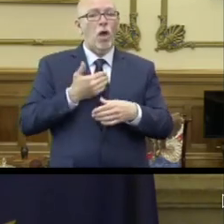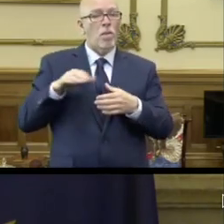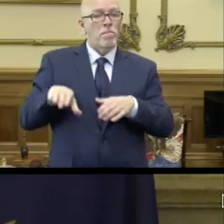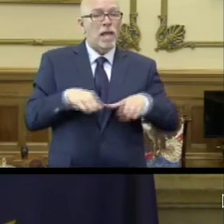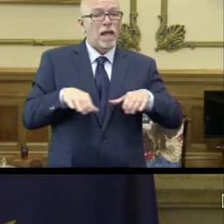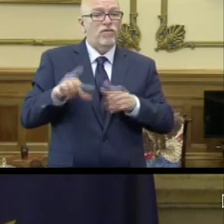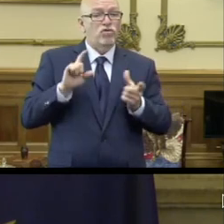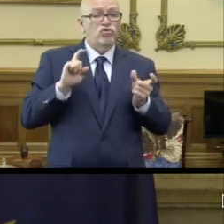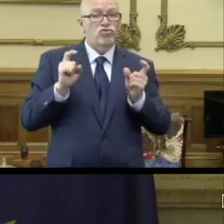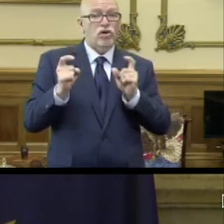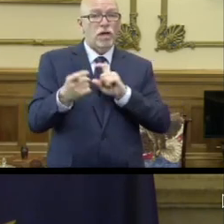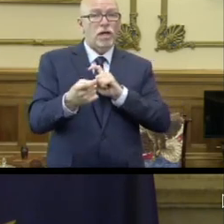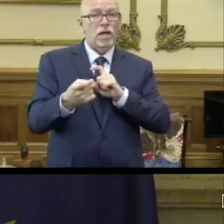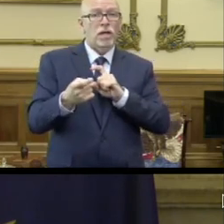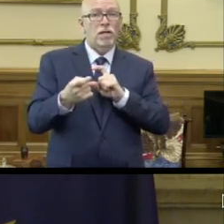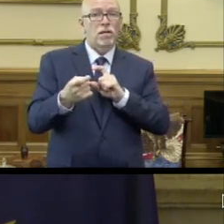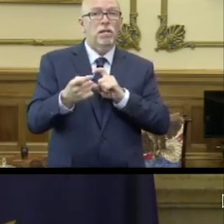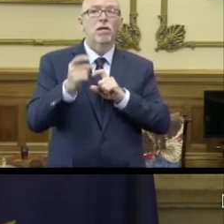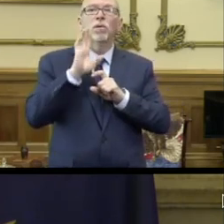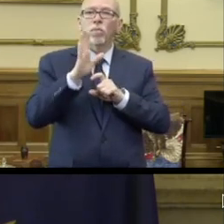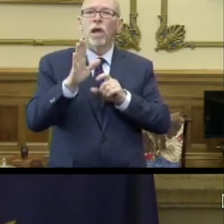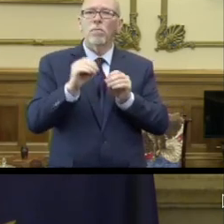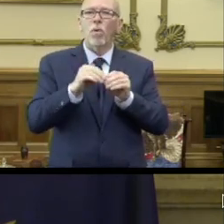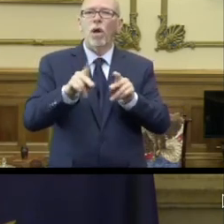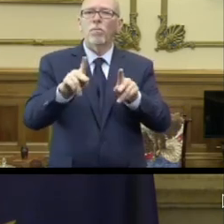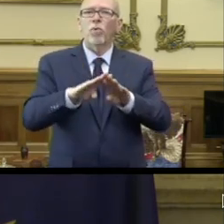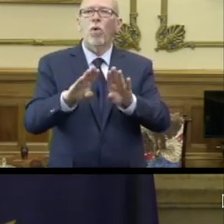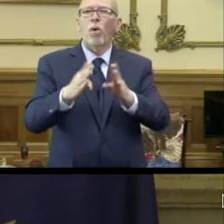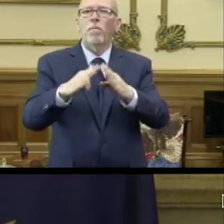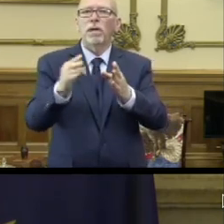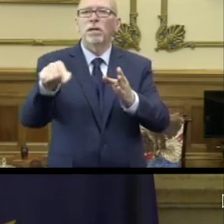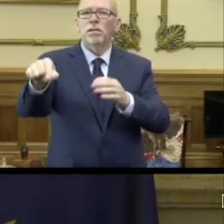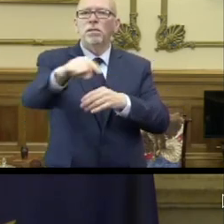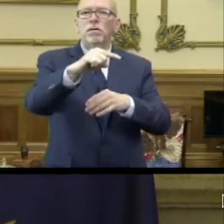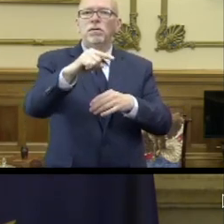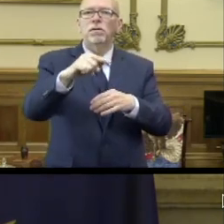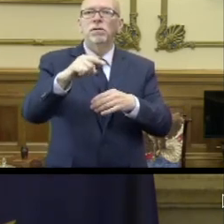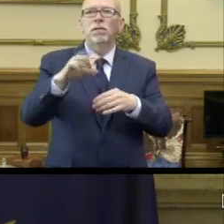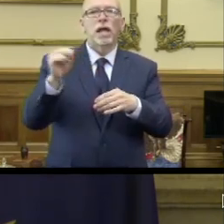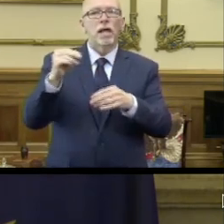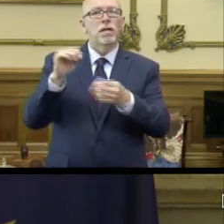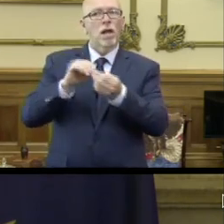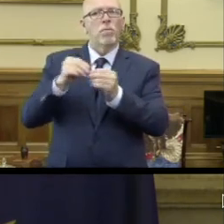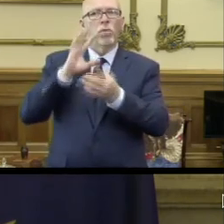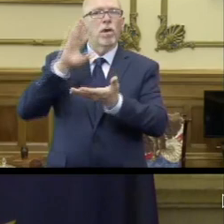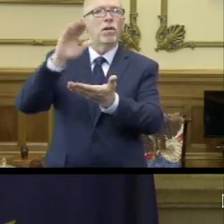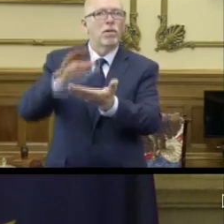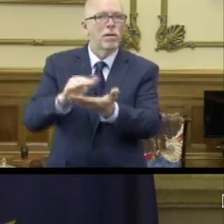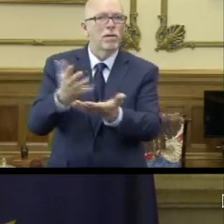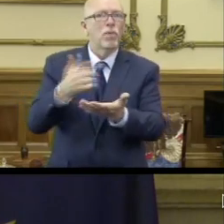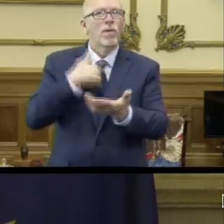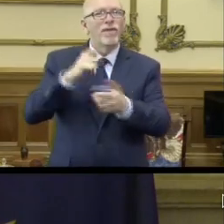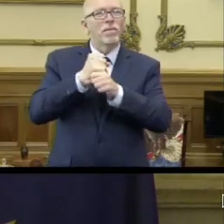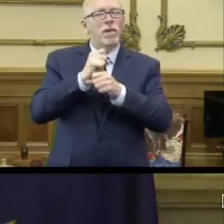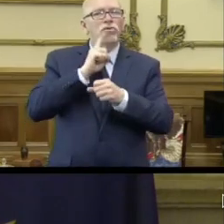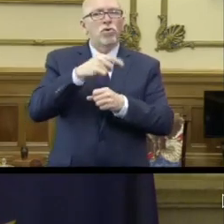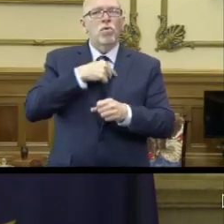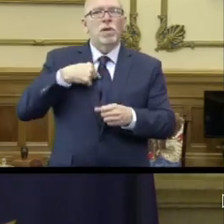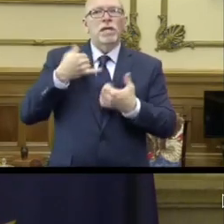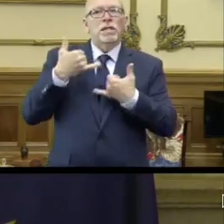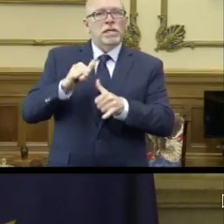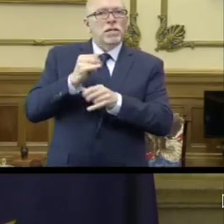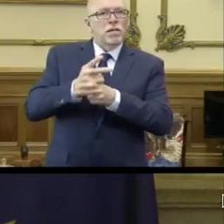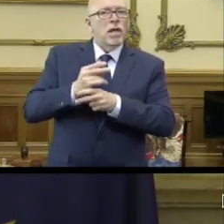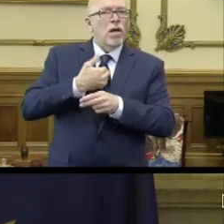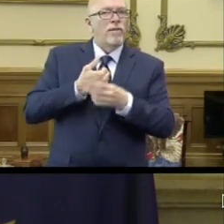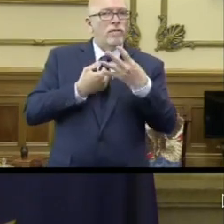changes and opens up, so will the numbers. And we need to make sure that we're still mindful of those four